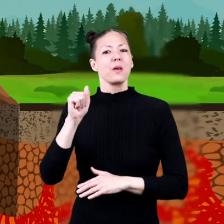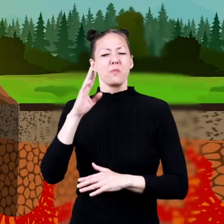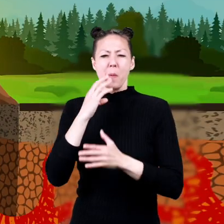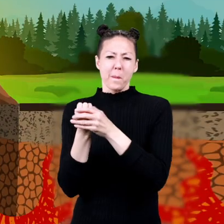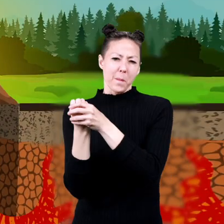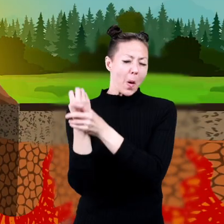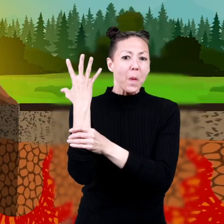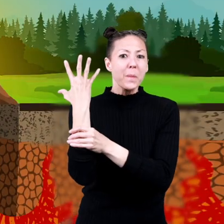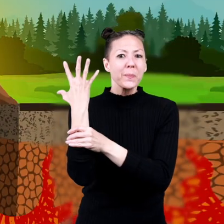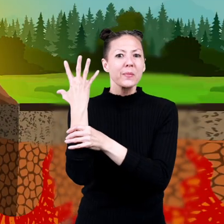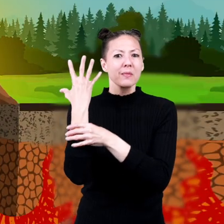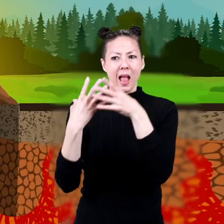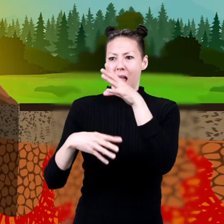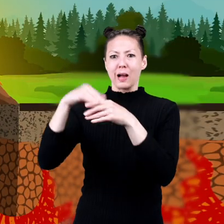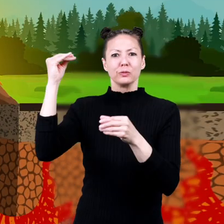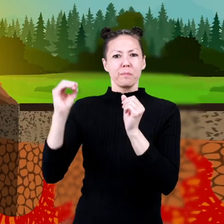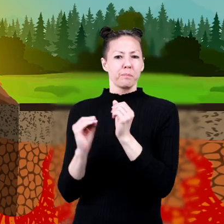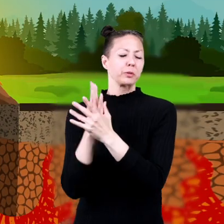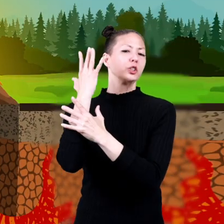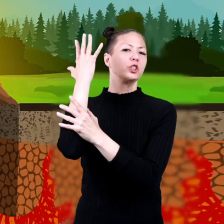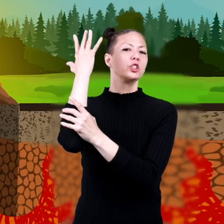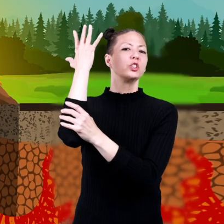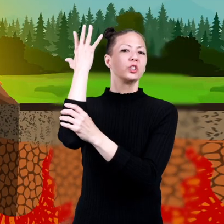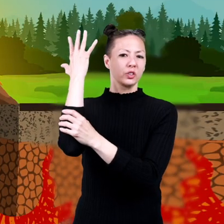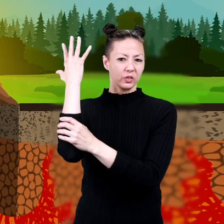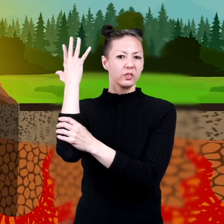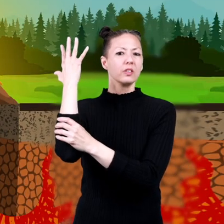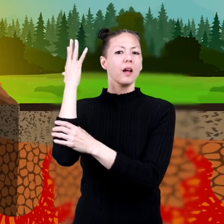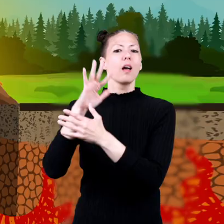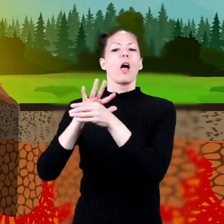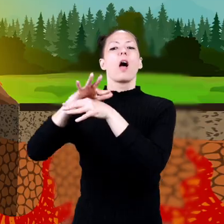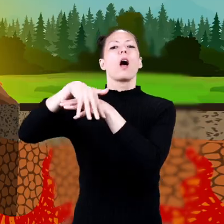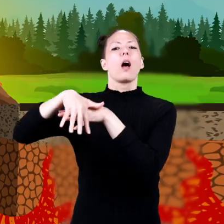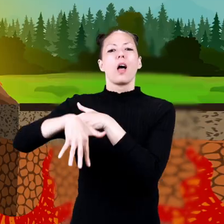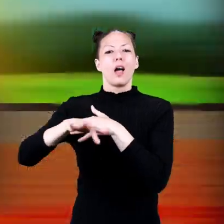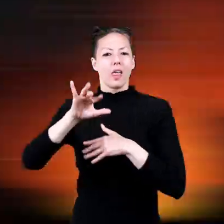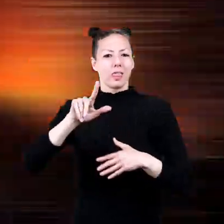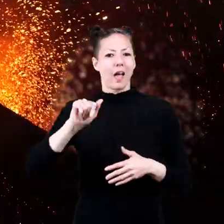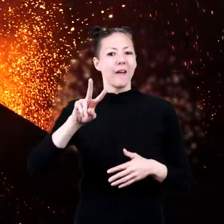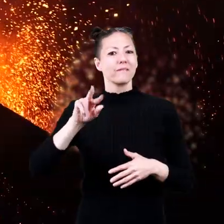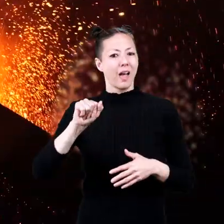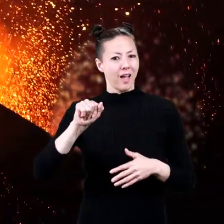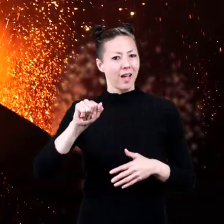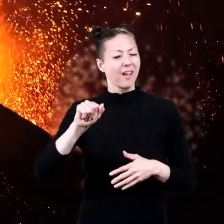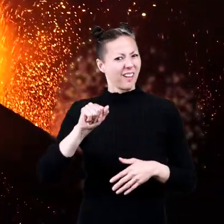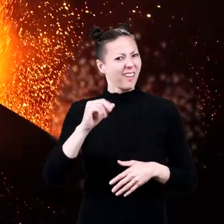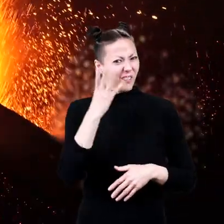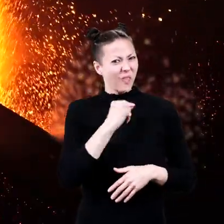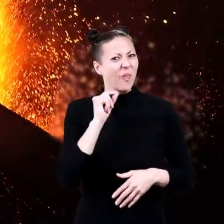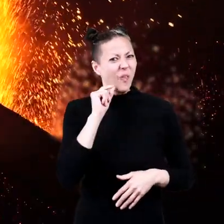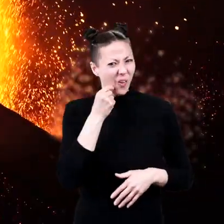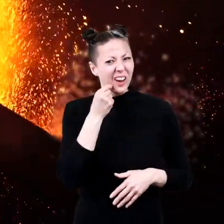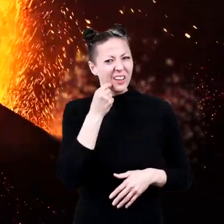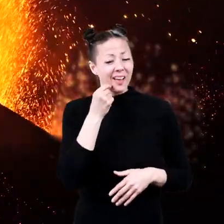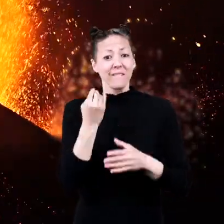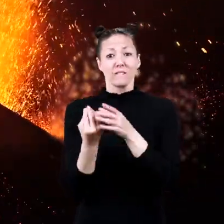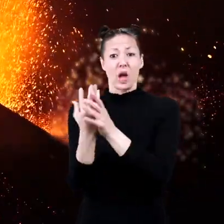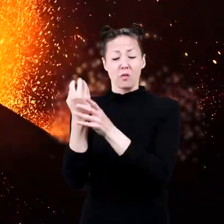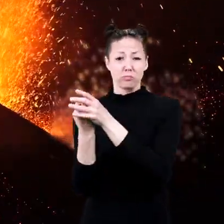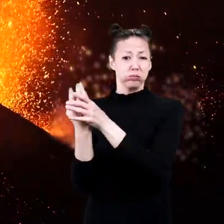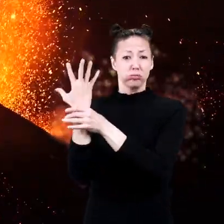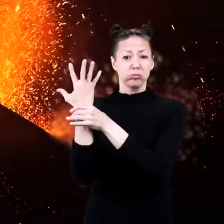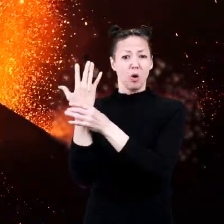magma bursts through and exits the volcano in the form of lava pretty cool right as